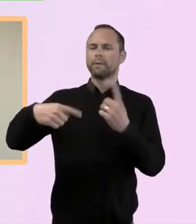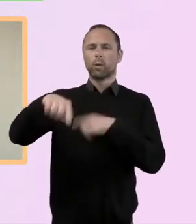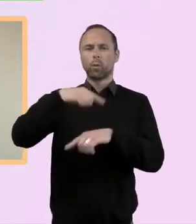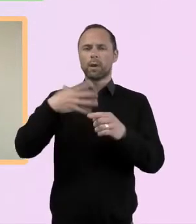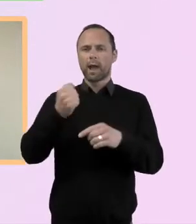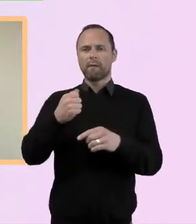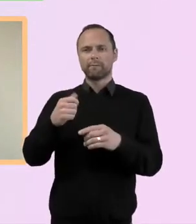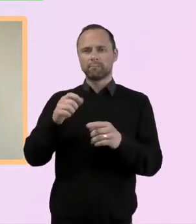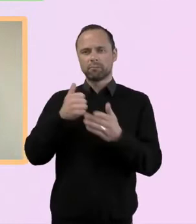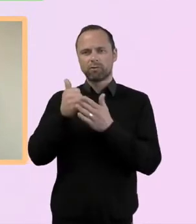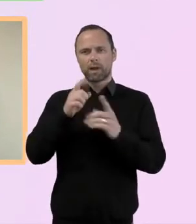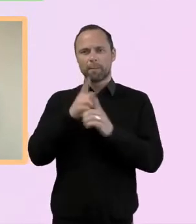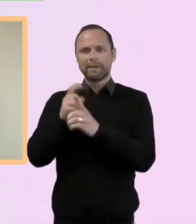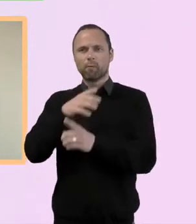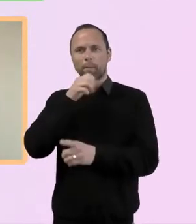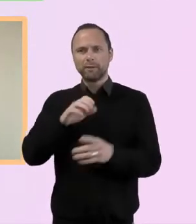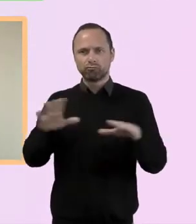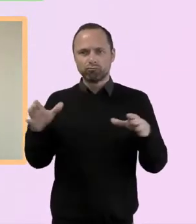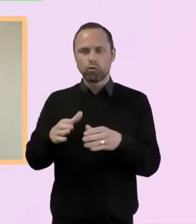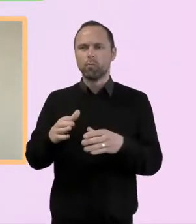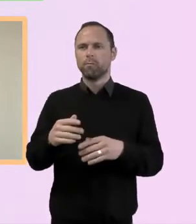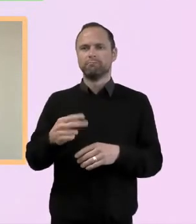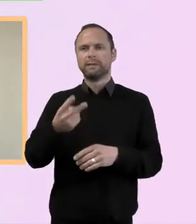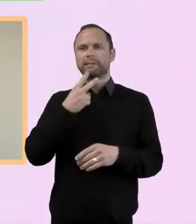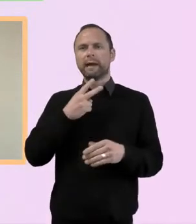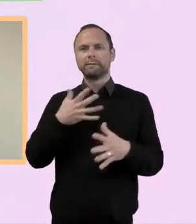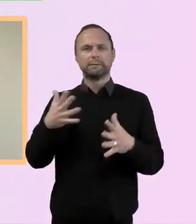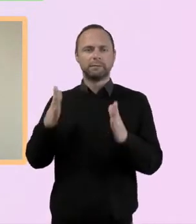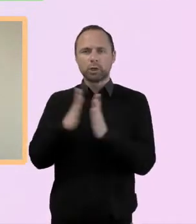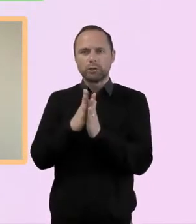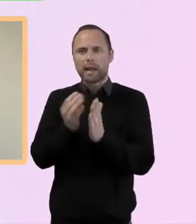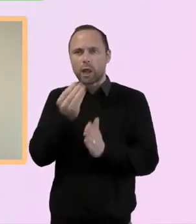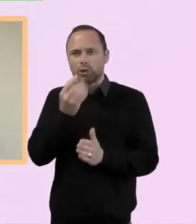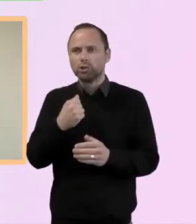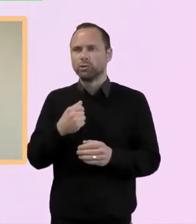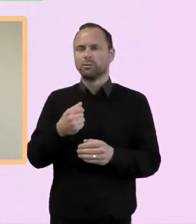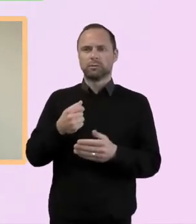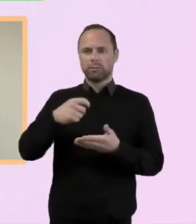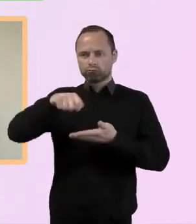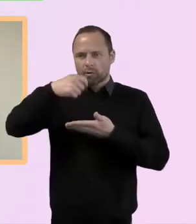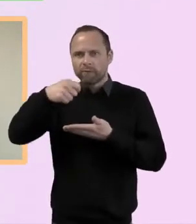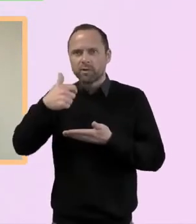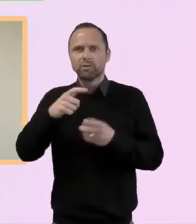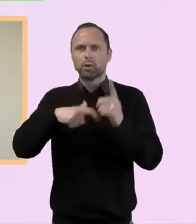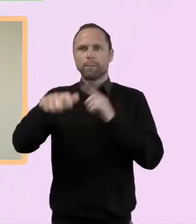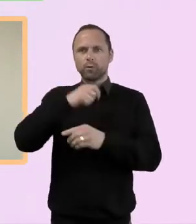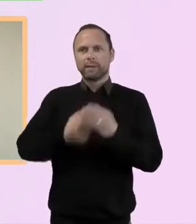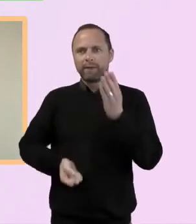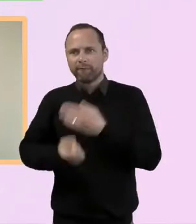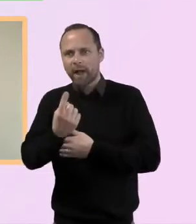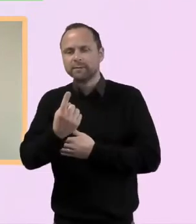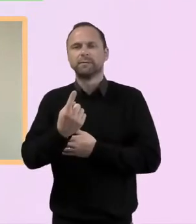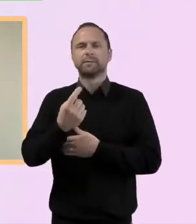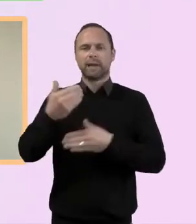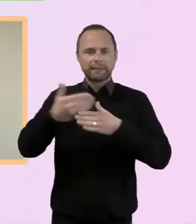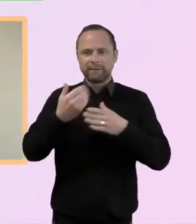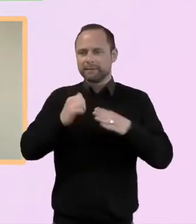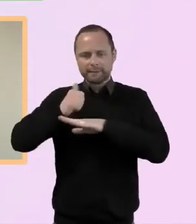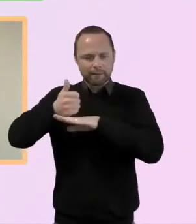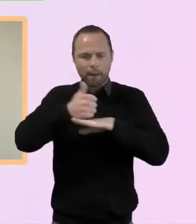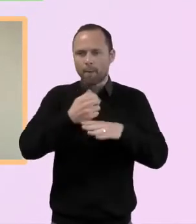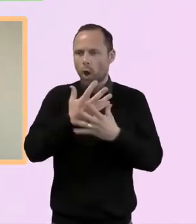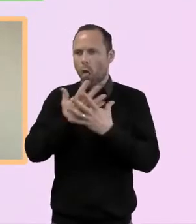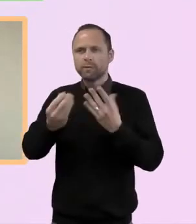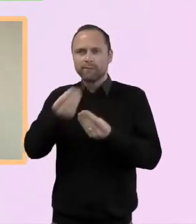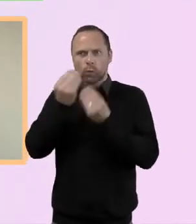Uh, we had the second Sunday lunch. So it was all sort of lunches, breakfast, community events, community activities, lots of food.